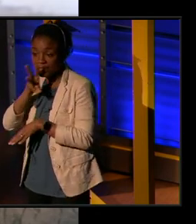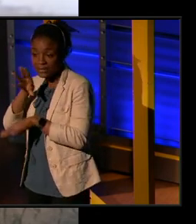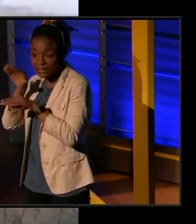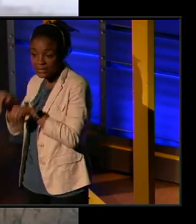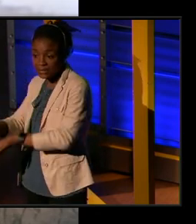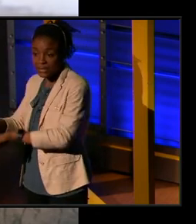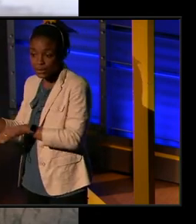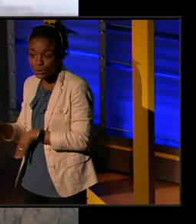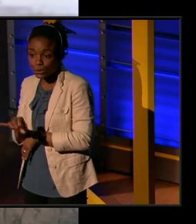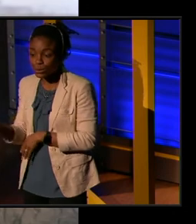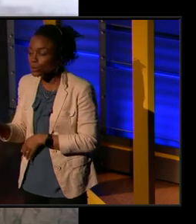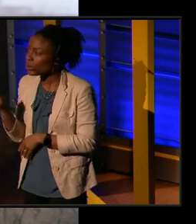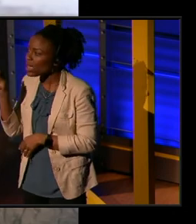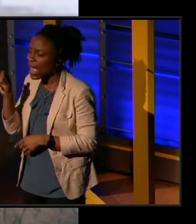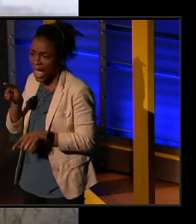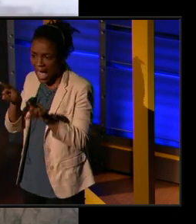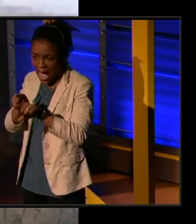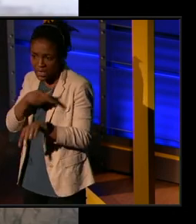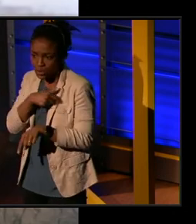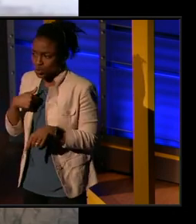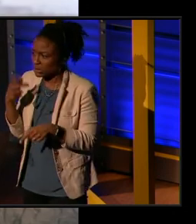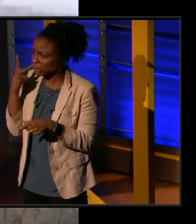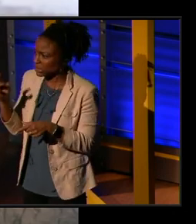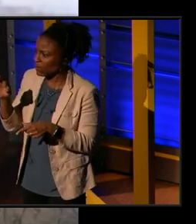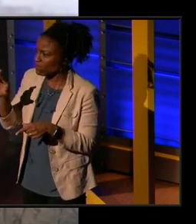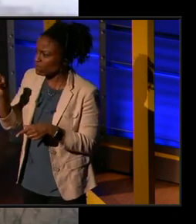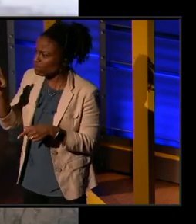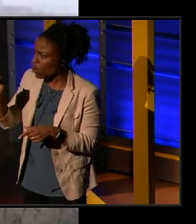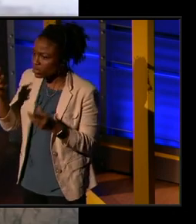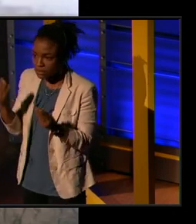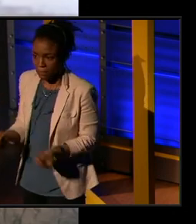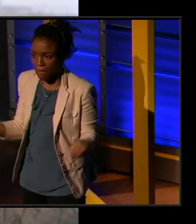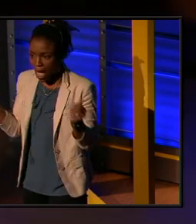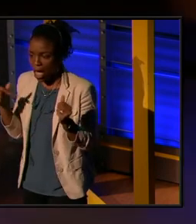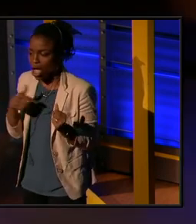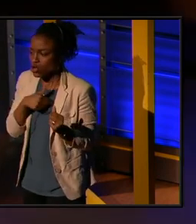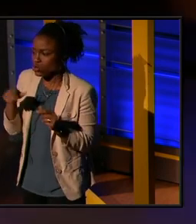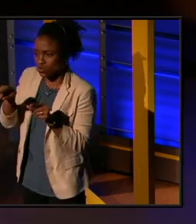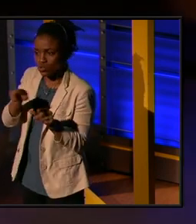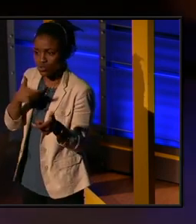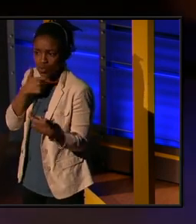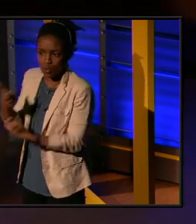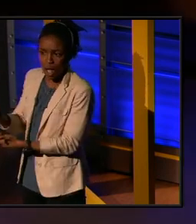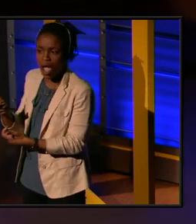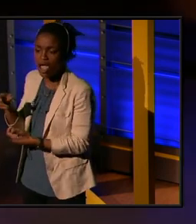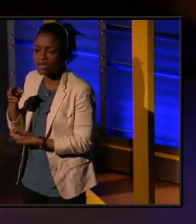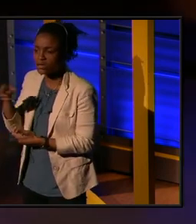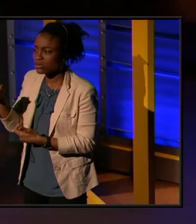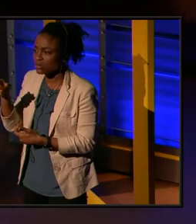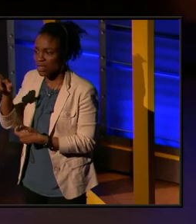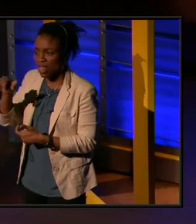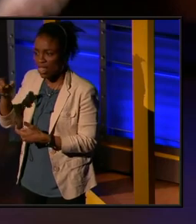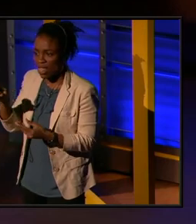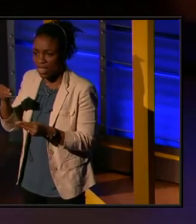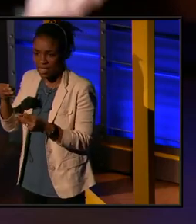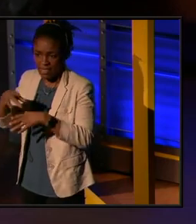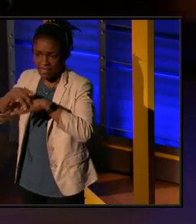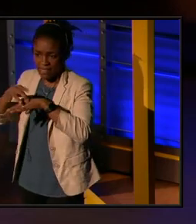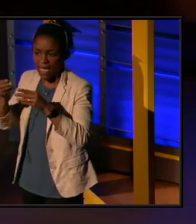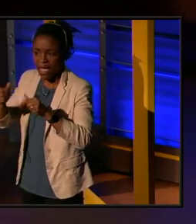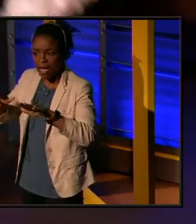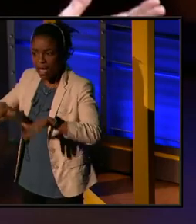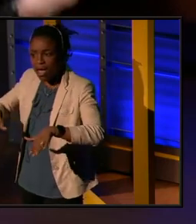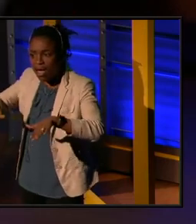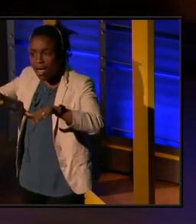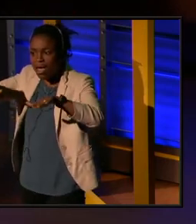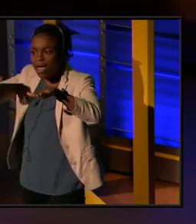permafrost melt happening, you are watching, you're watching sort of the land come up, things melt, and you're watching these